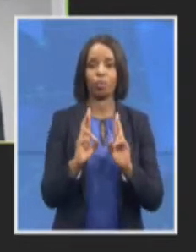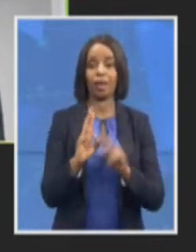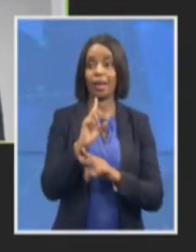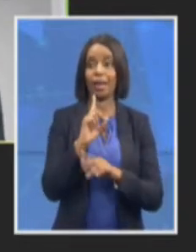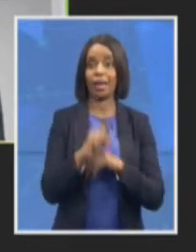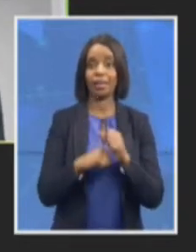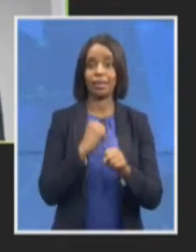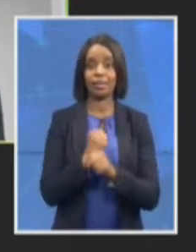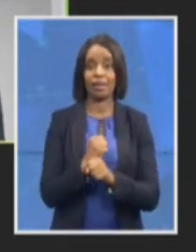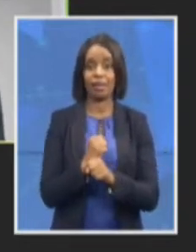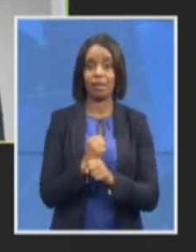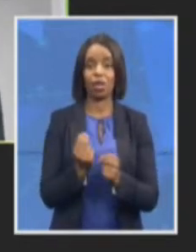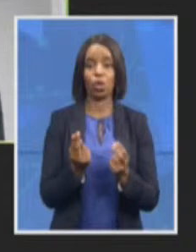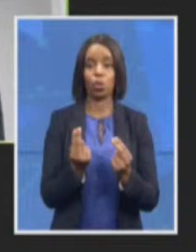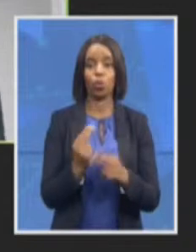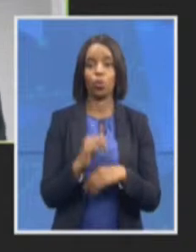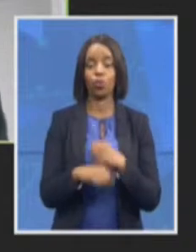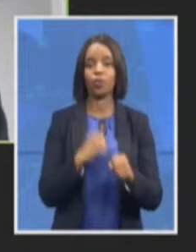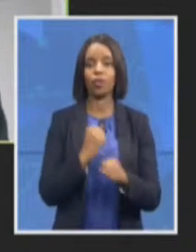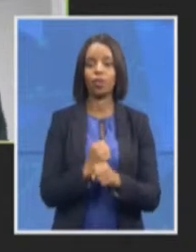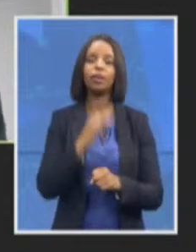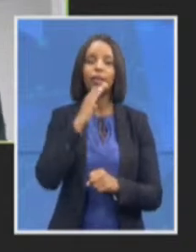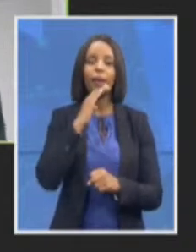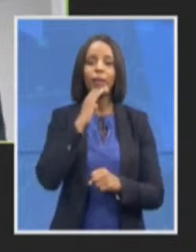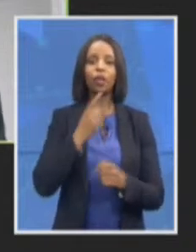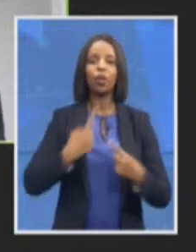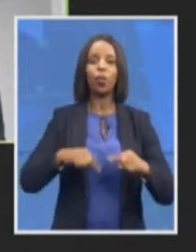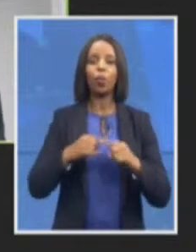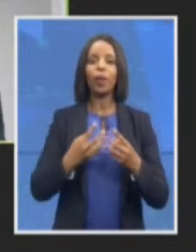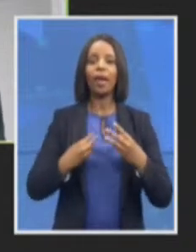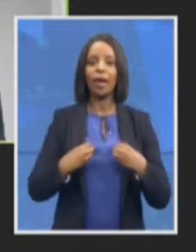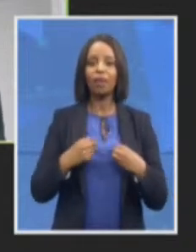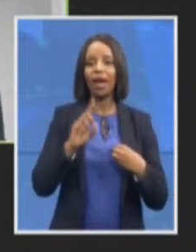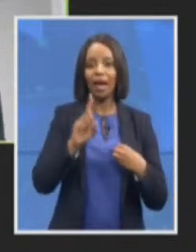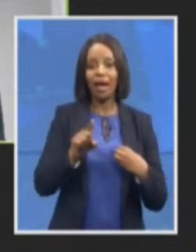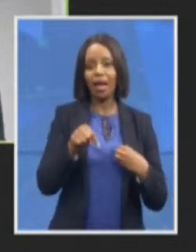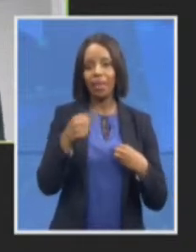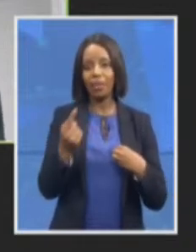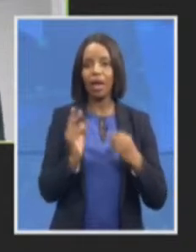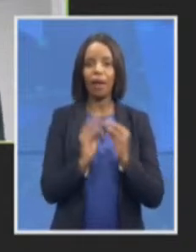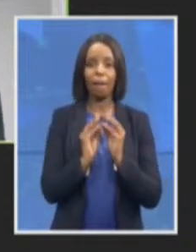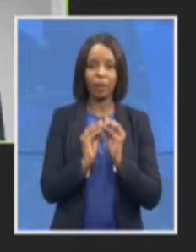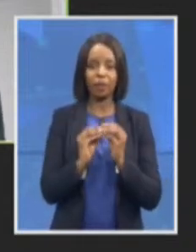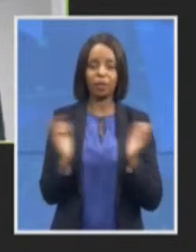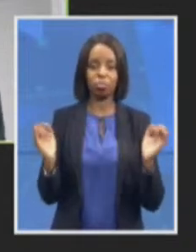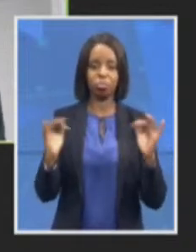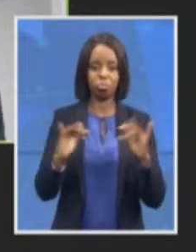another civil society round table acknowledging the important role that civil society plays